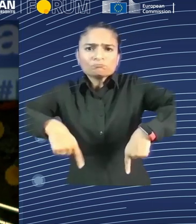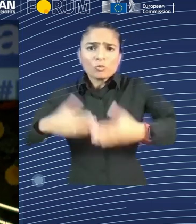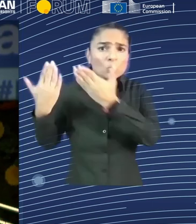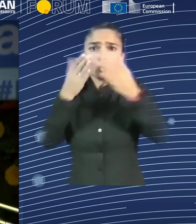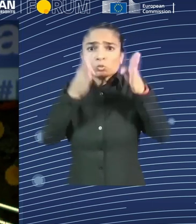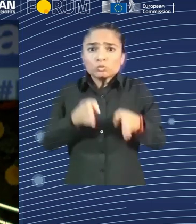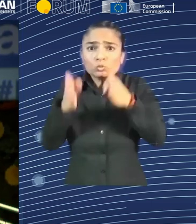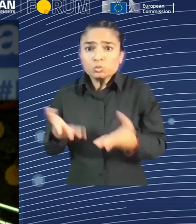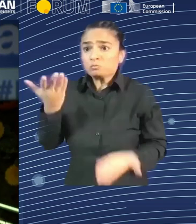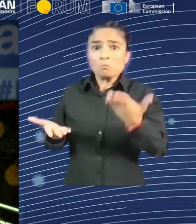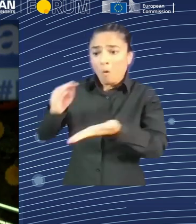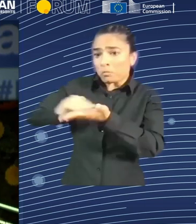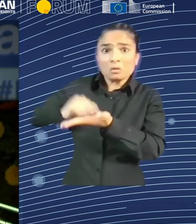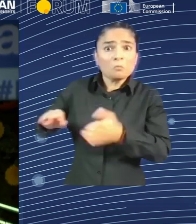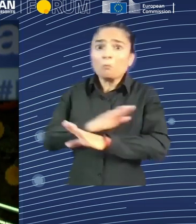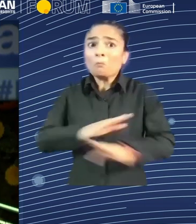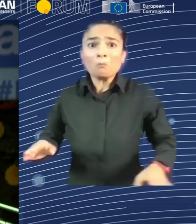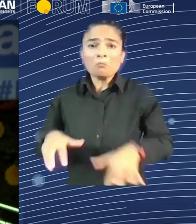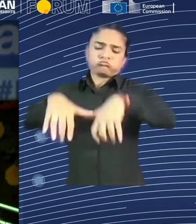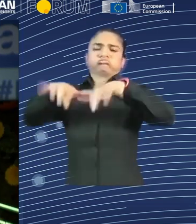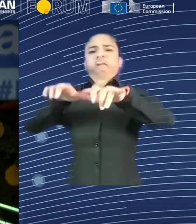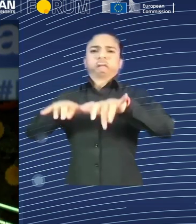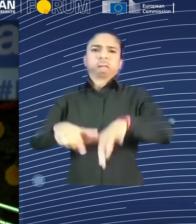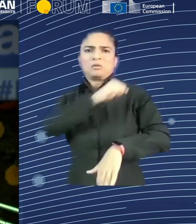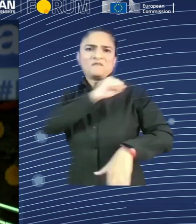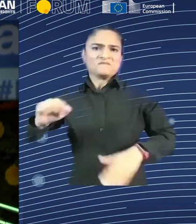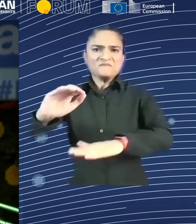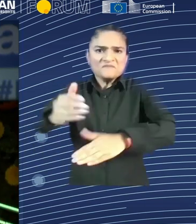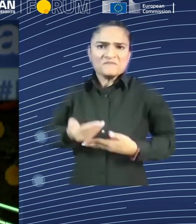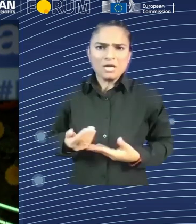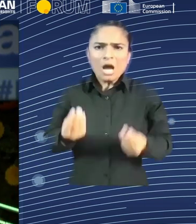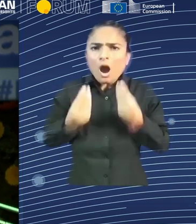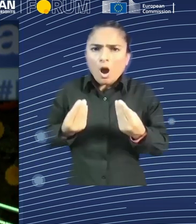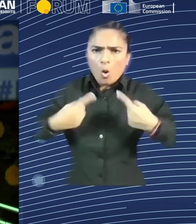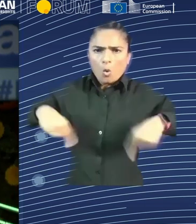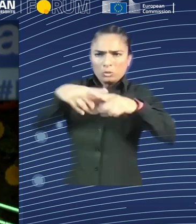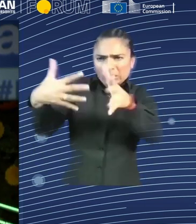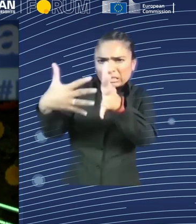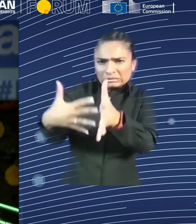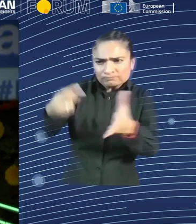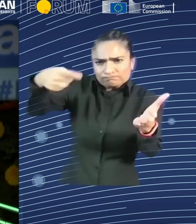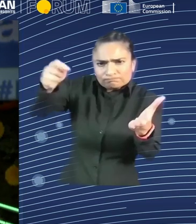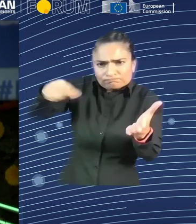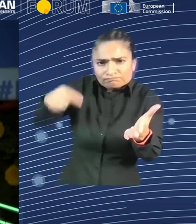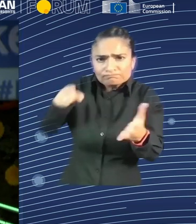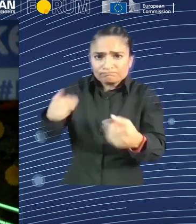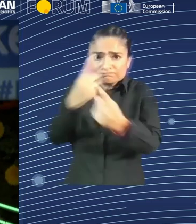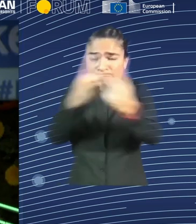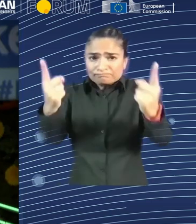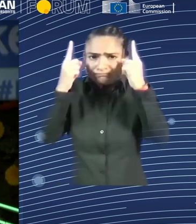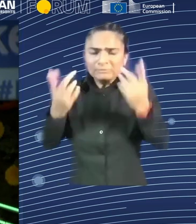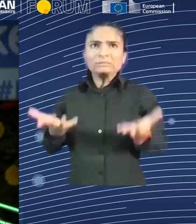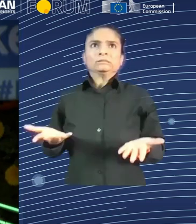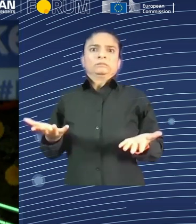to instill better learning processes and be sure that we have the right skills that are going through. And